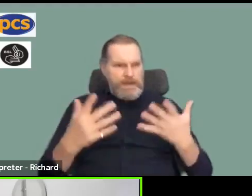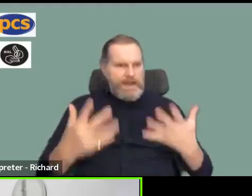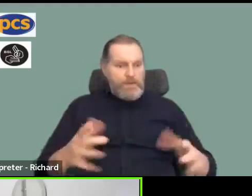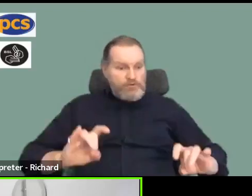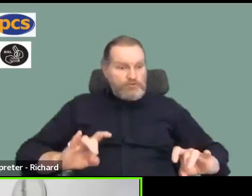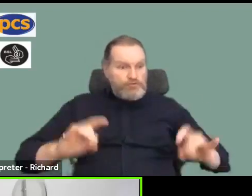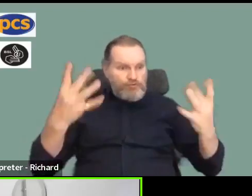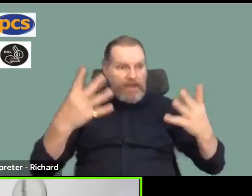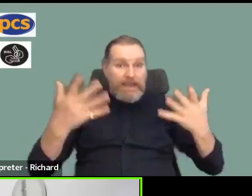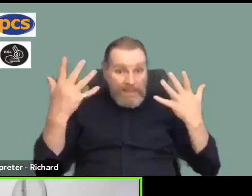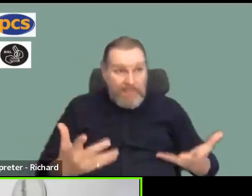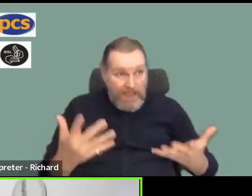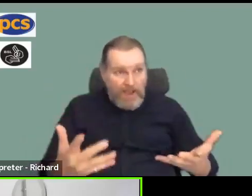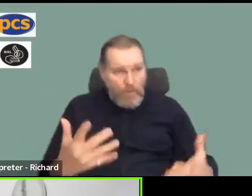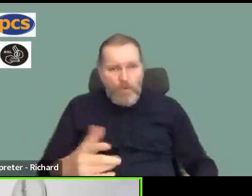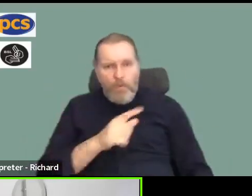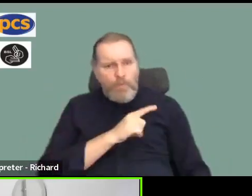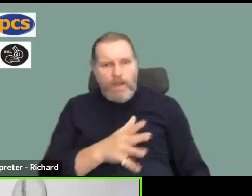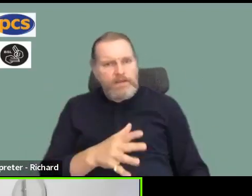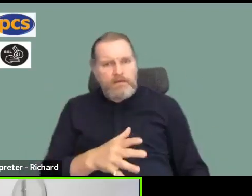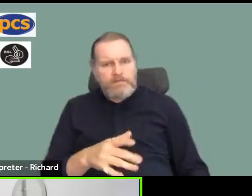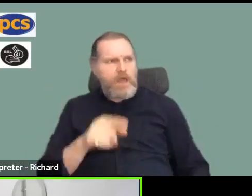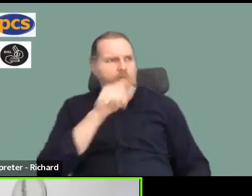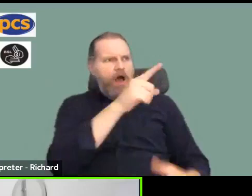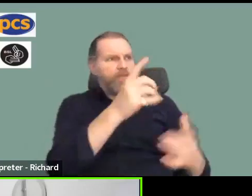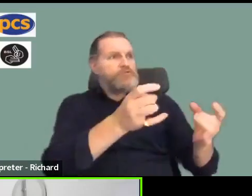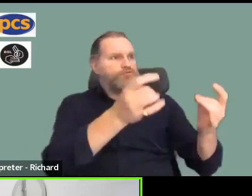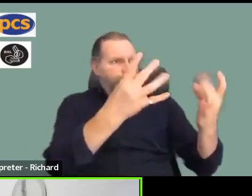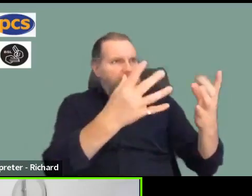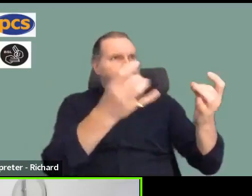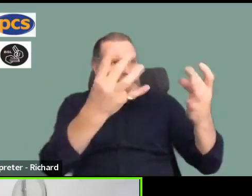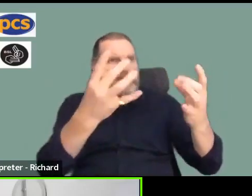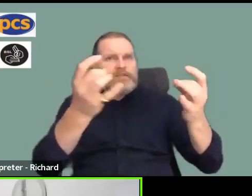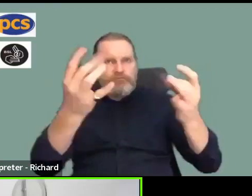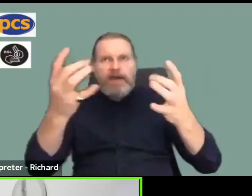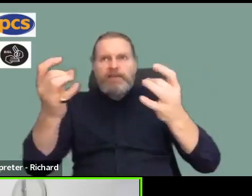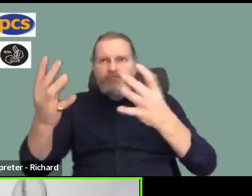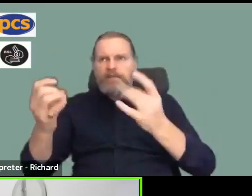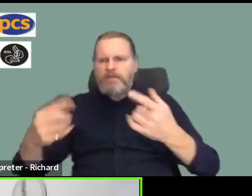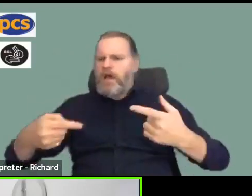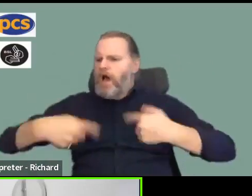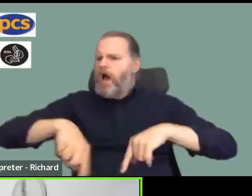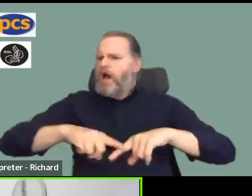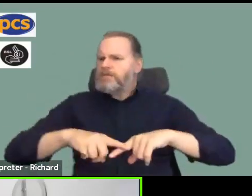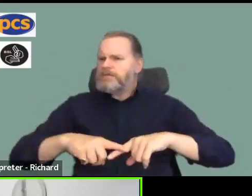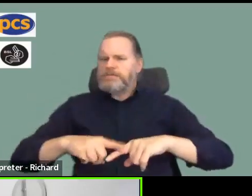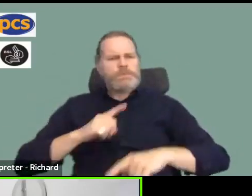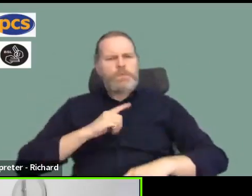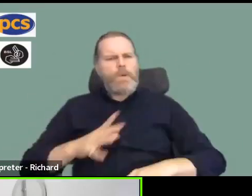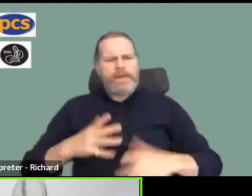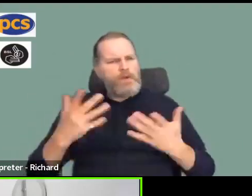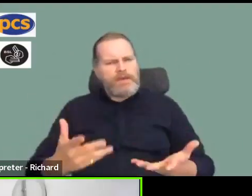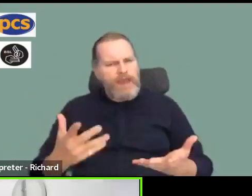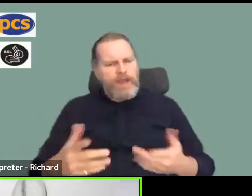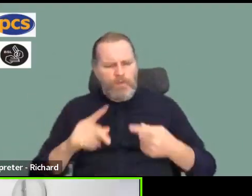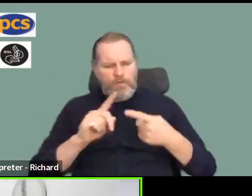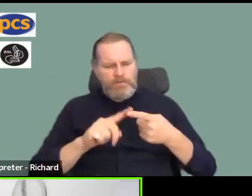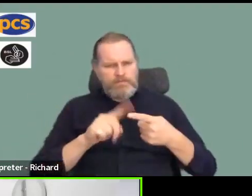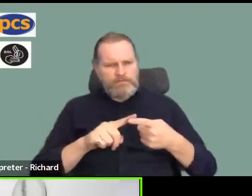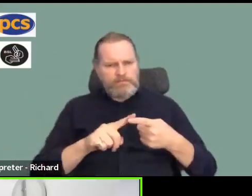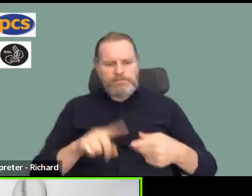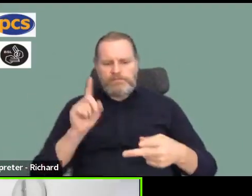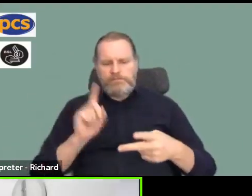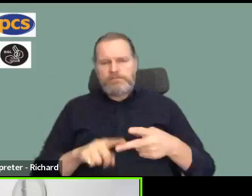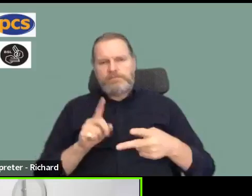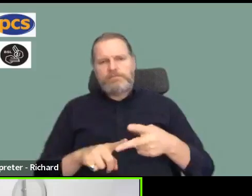while the iron's hot. Every other public department except for us is doing this now and winning. And then, how will